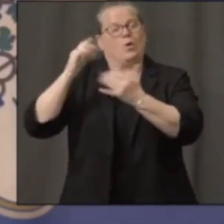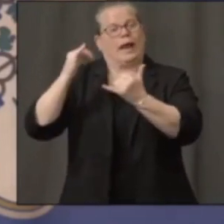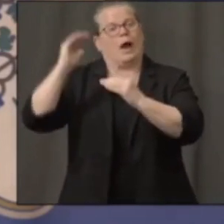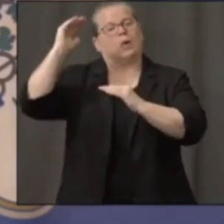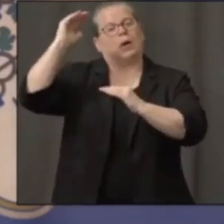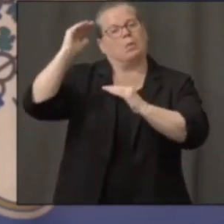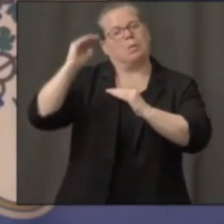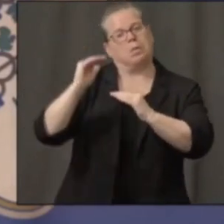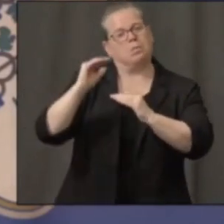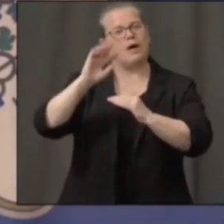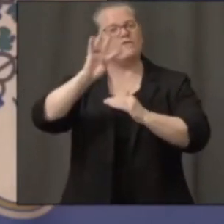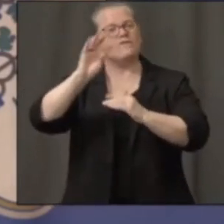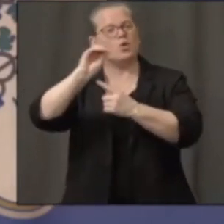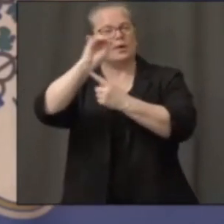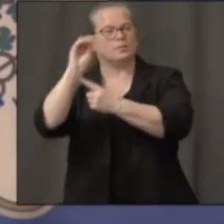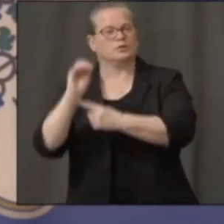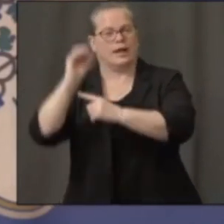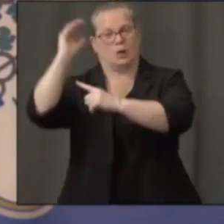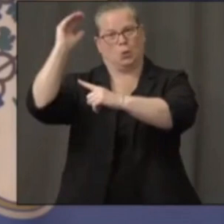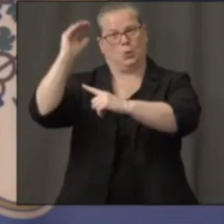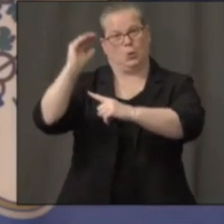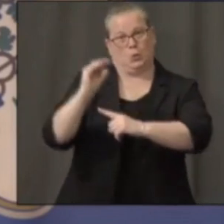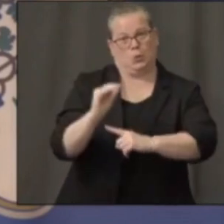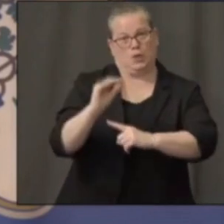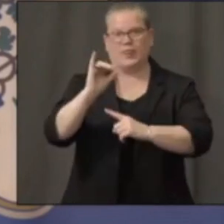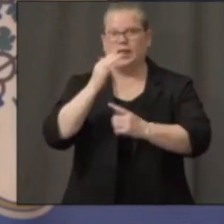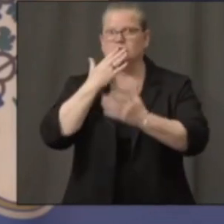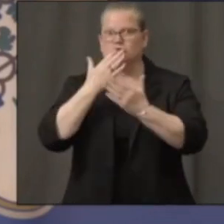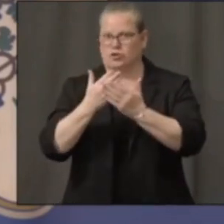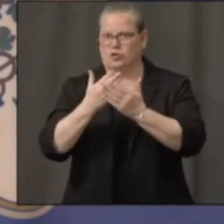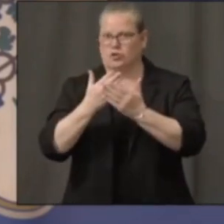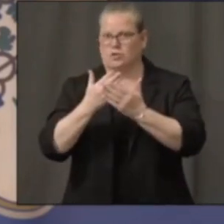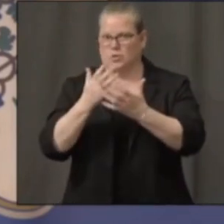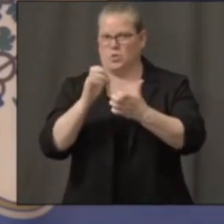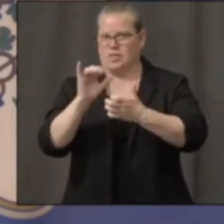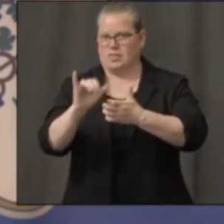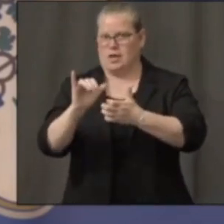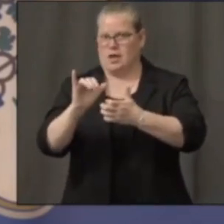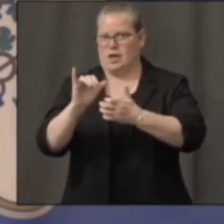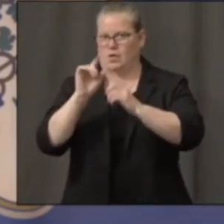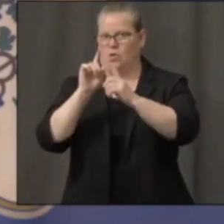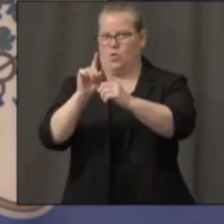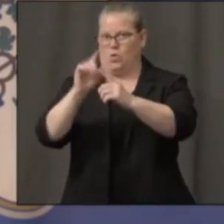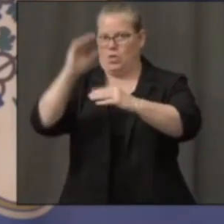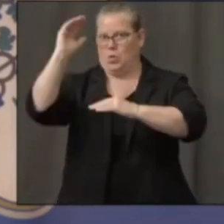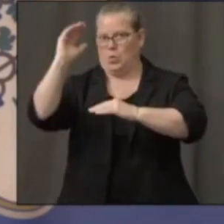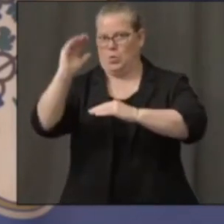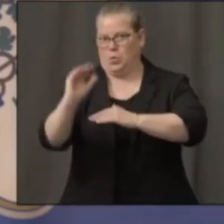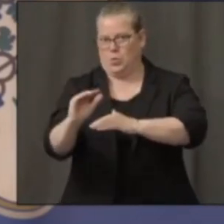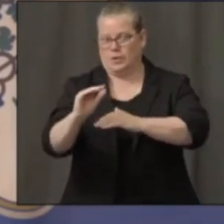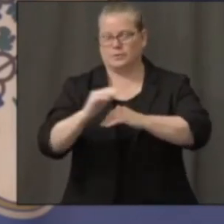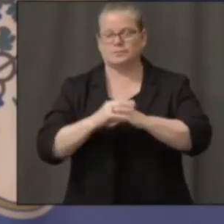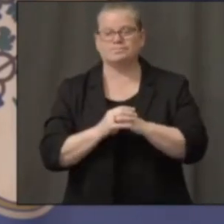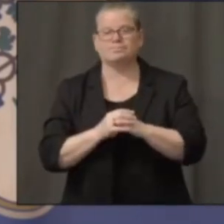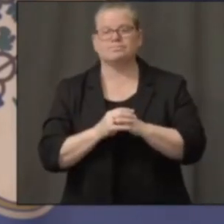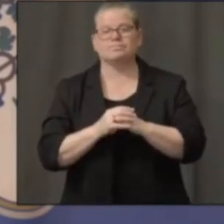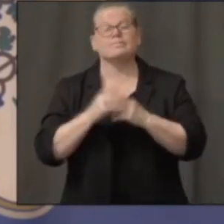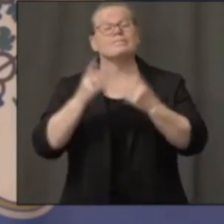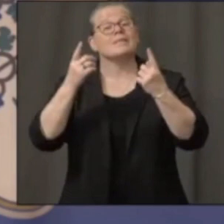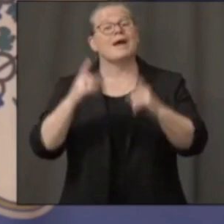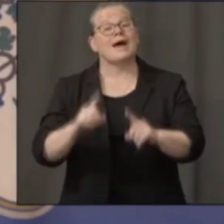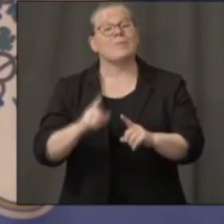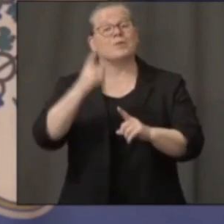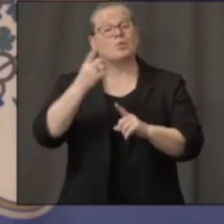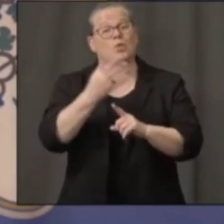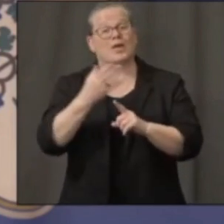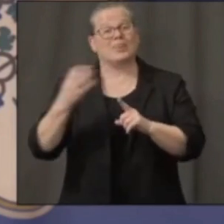in the right direction. What does not continue in the right direction are the job numbers. You probably